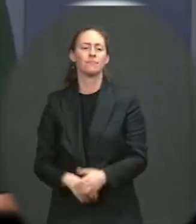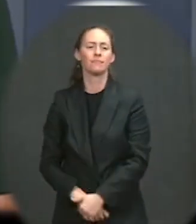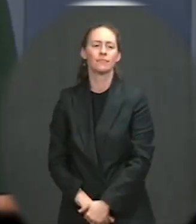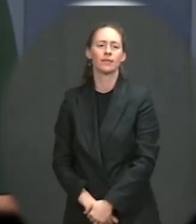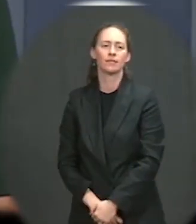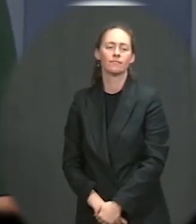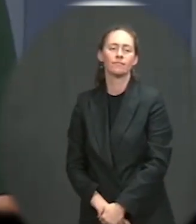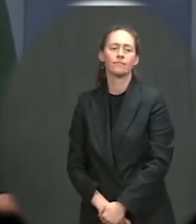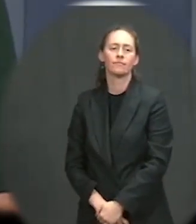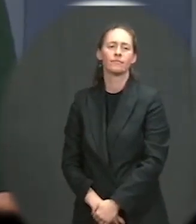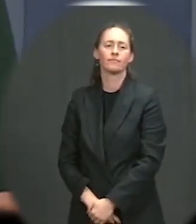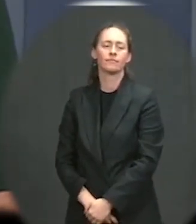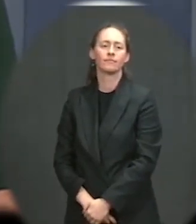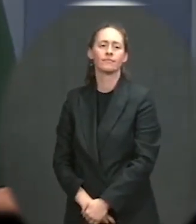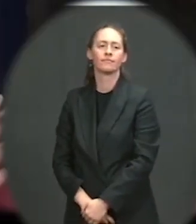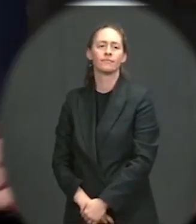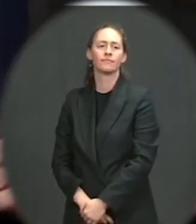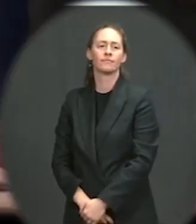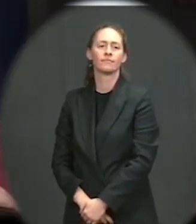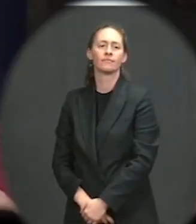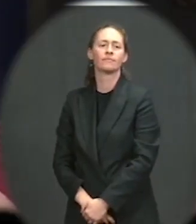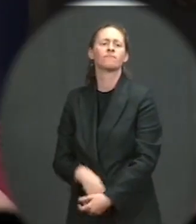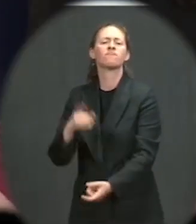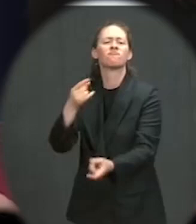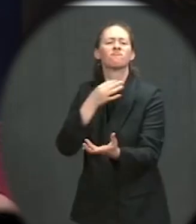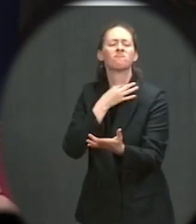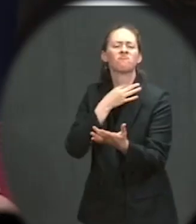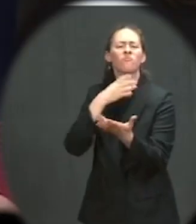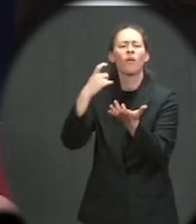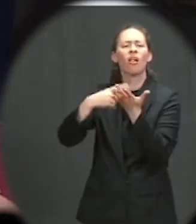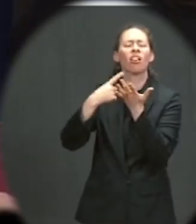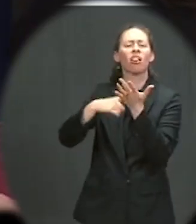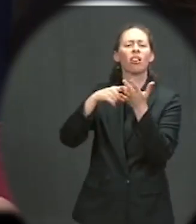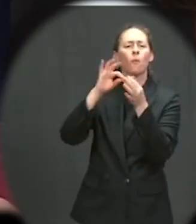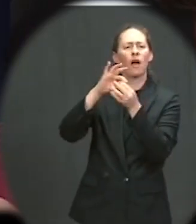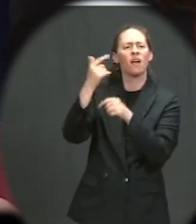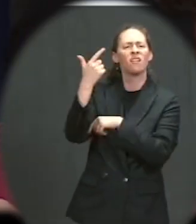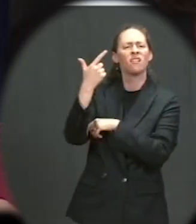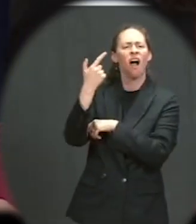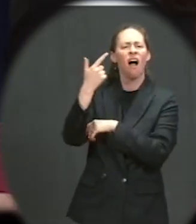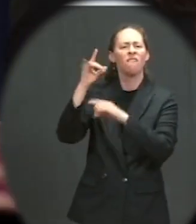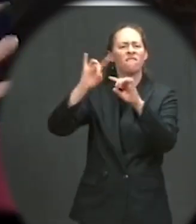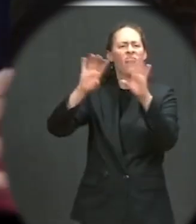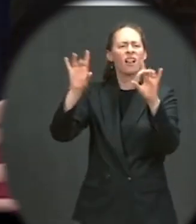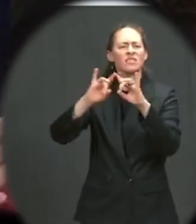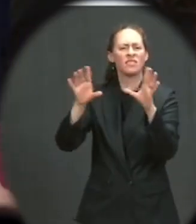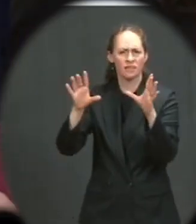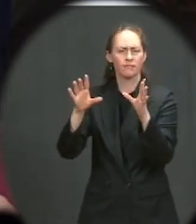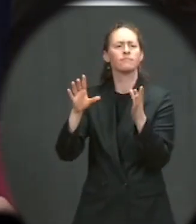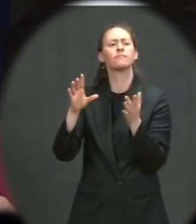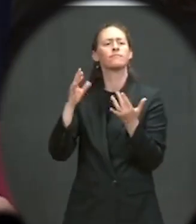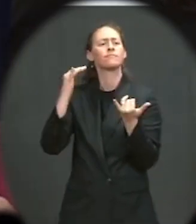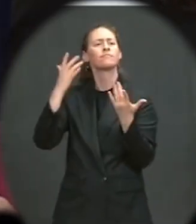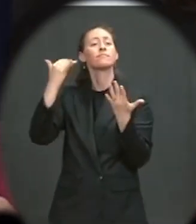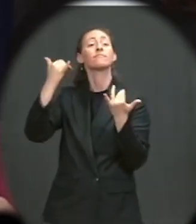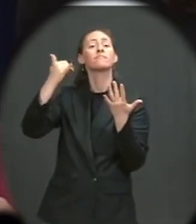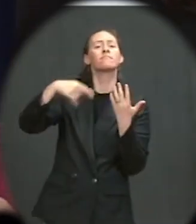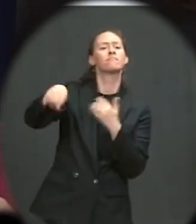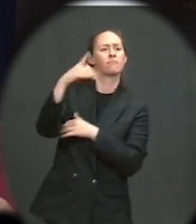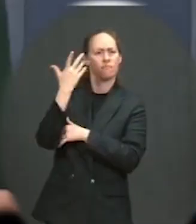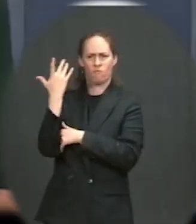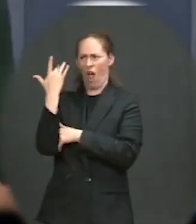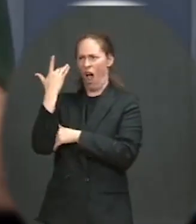violent crime has been up over the last 18 months and several years. So what specifically prompted the president to come out and make this announcement today?